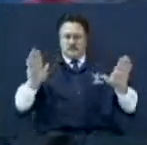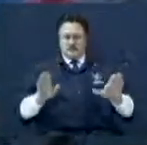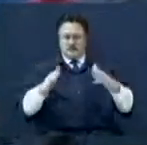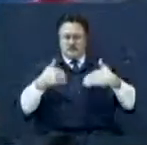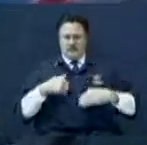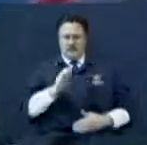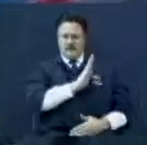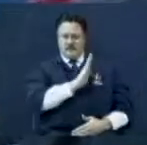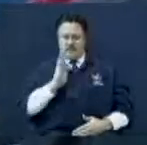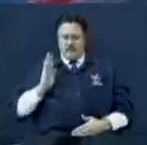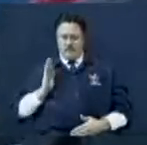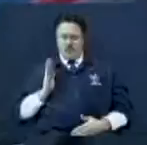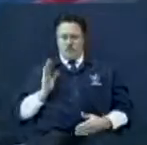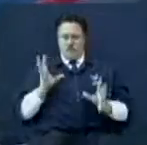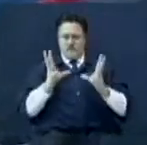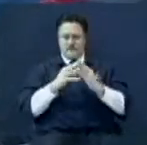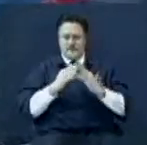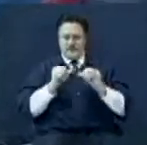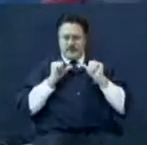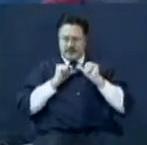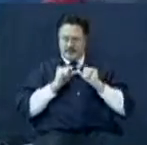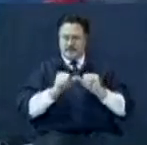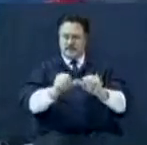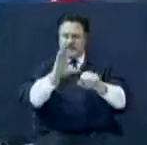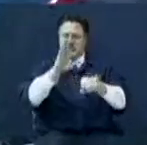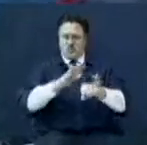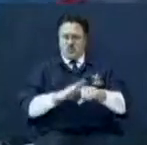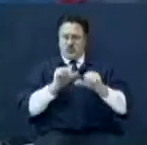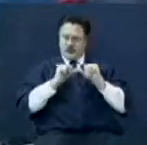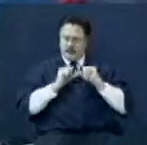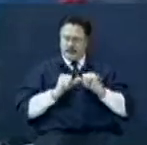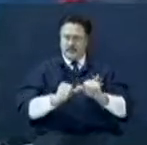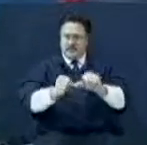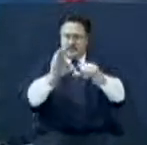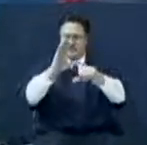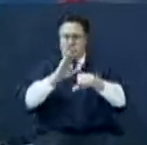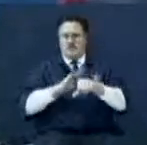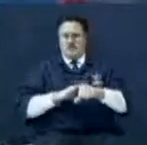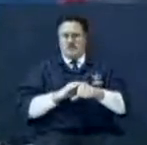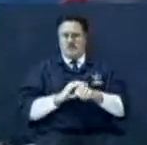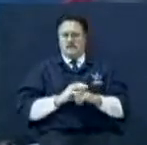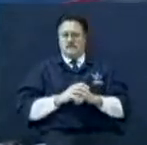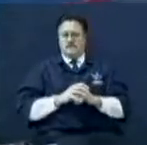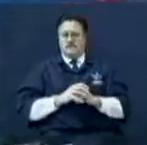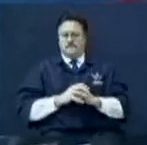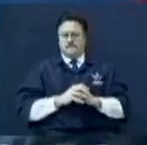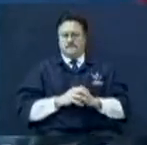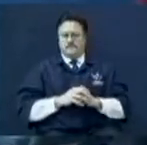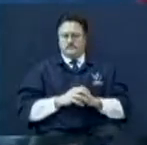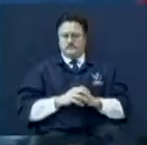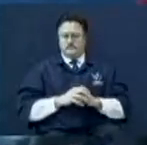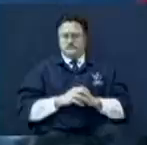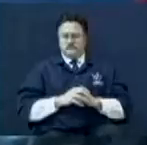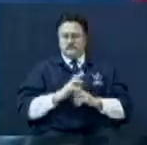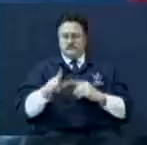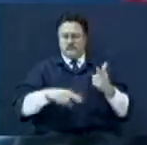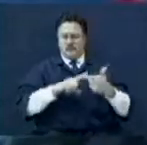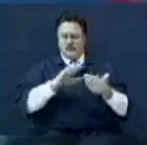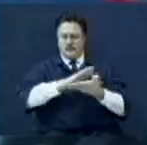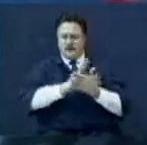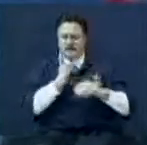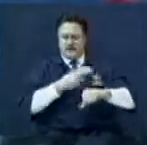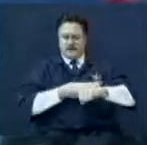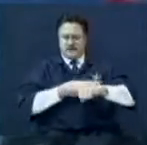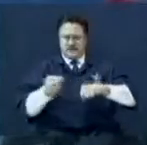board meeting. You got to keep rolling. Hey, you got to keep on rolling. And by the way, but when it gets real tough